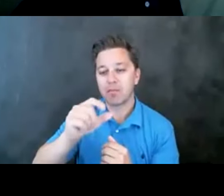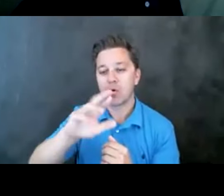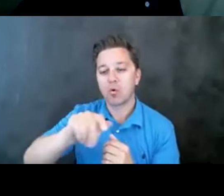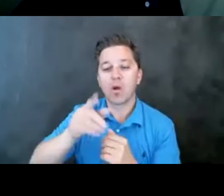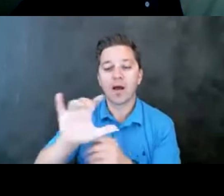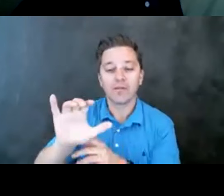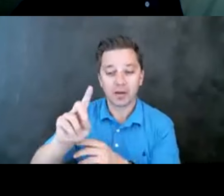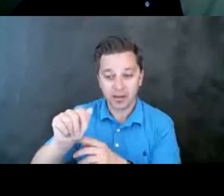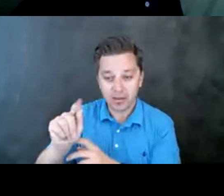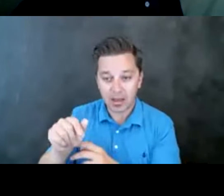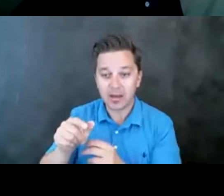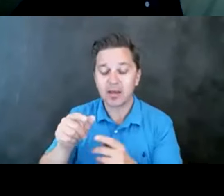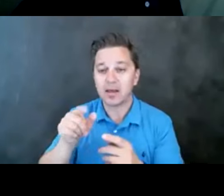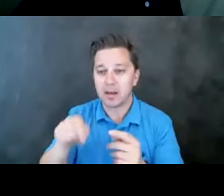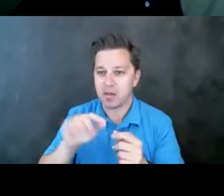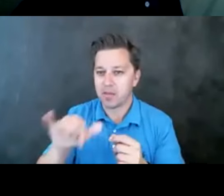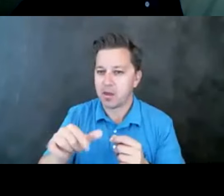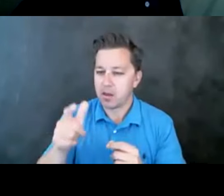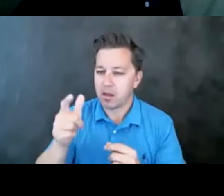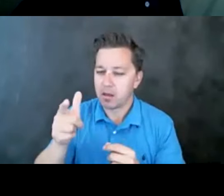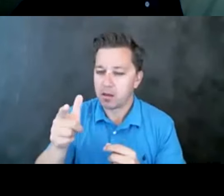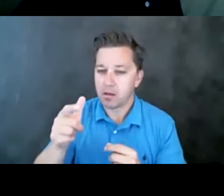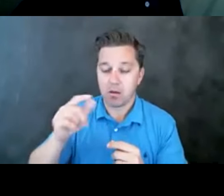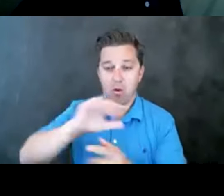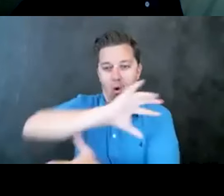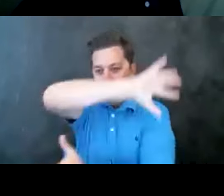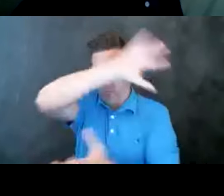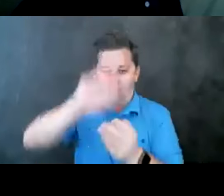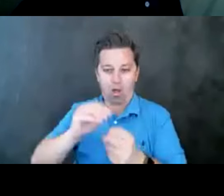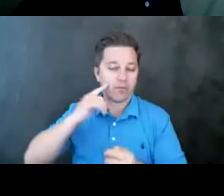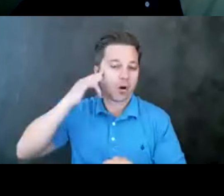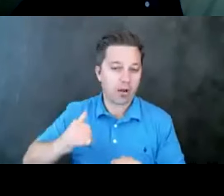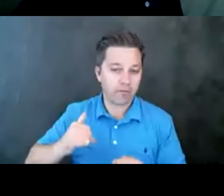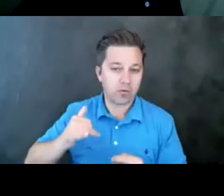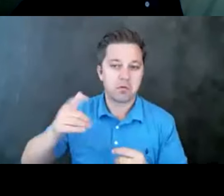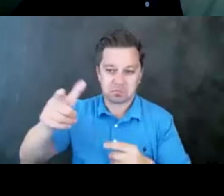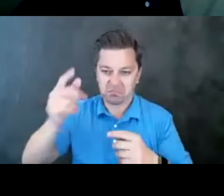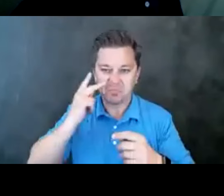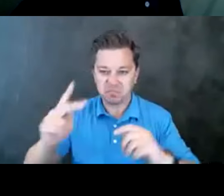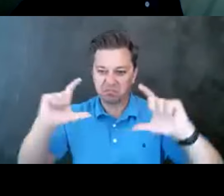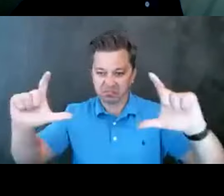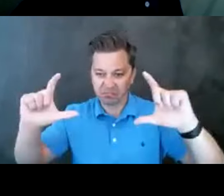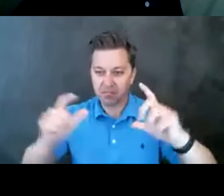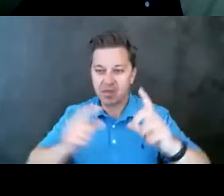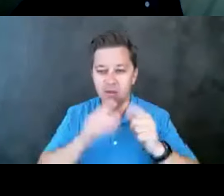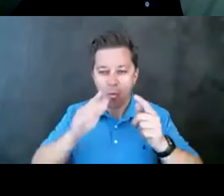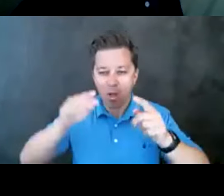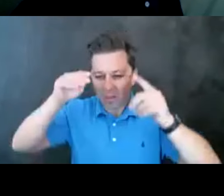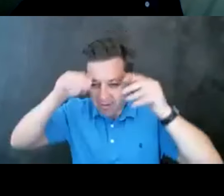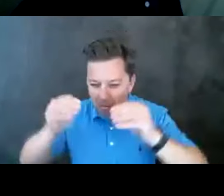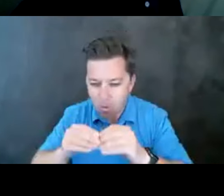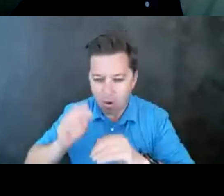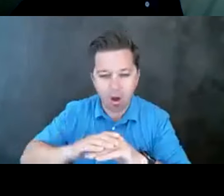and methods. So here's just overall in California, what does the data look like? And we're going to go into your local data. You see that, again,